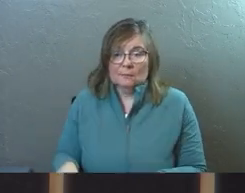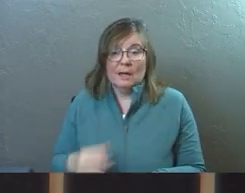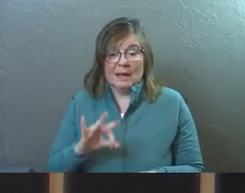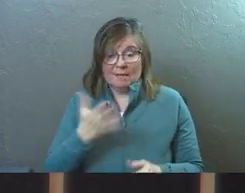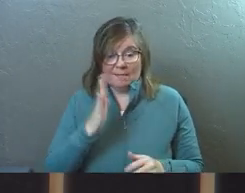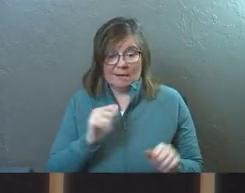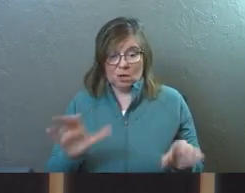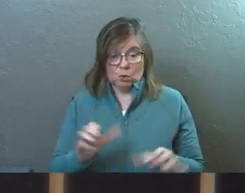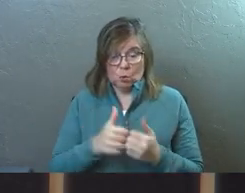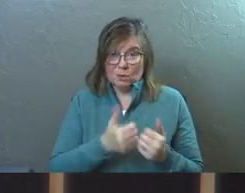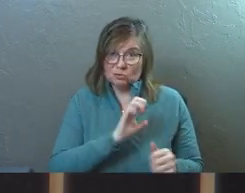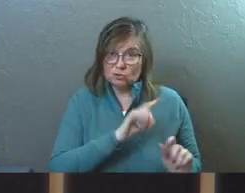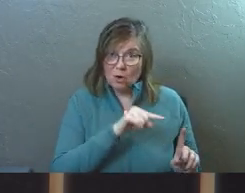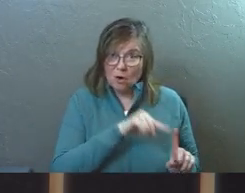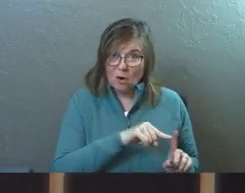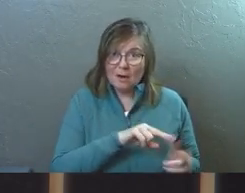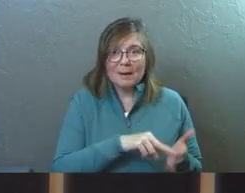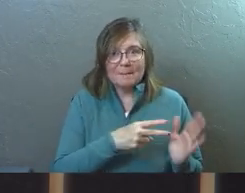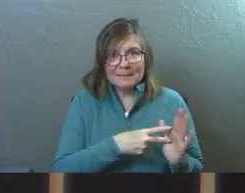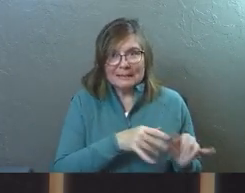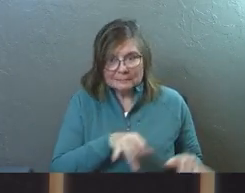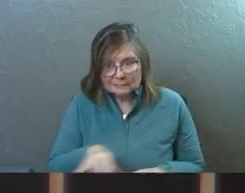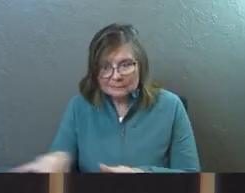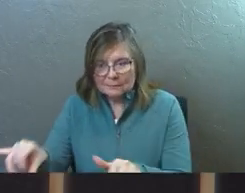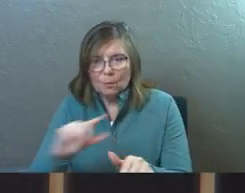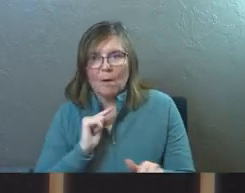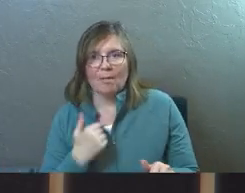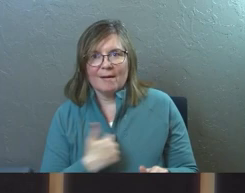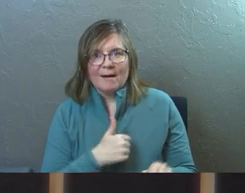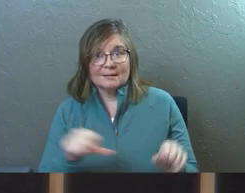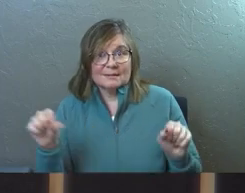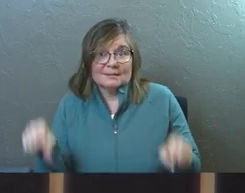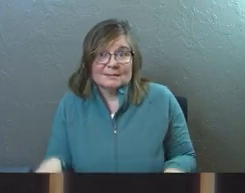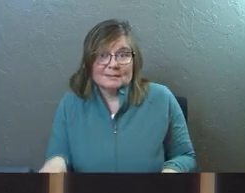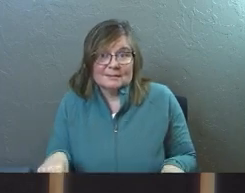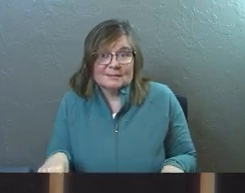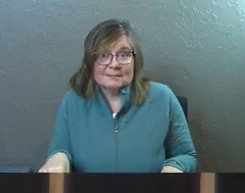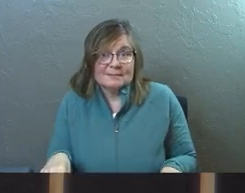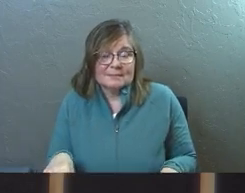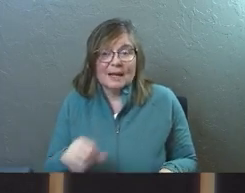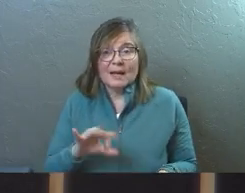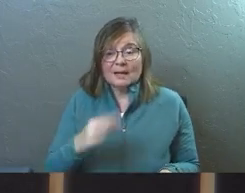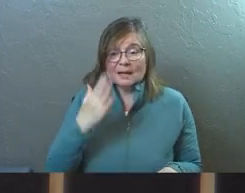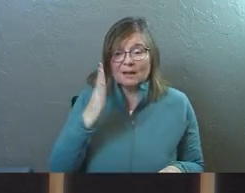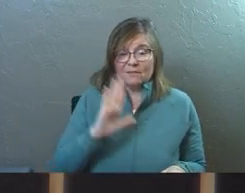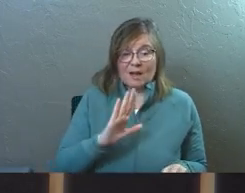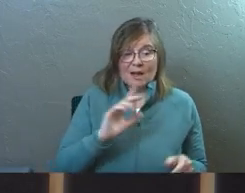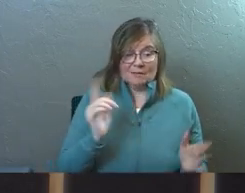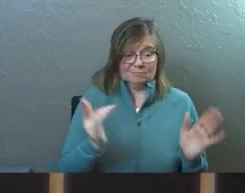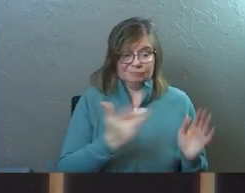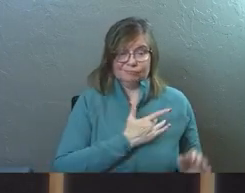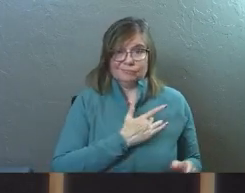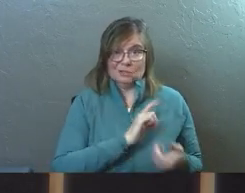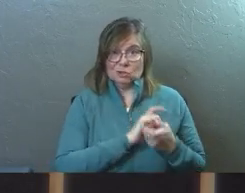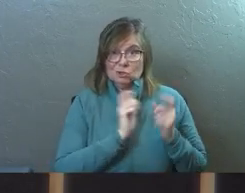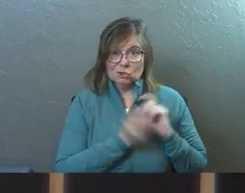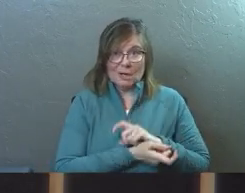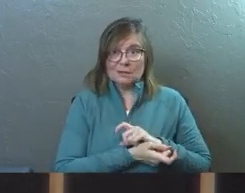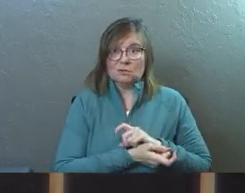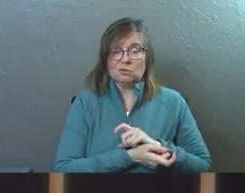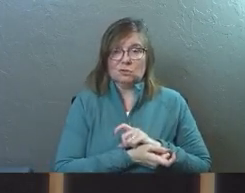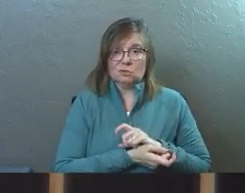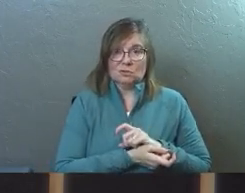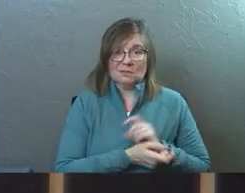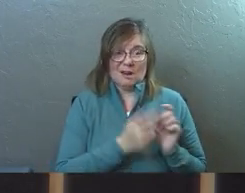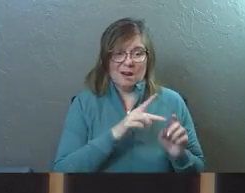And if God would do this with Saul, what will he do with you? And if God could change Saul, if he could rescue Saul from